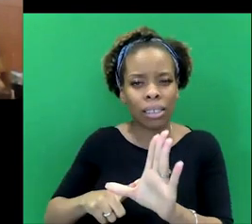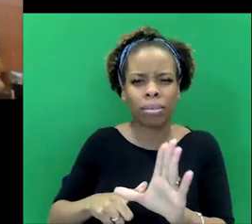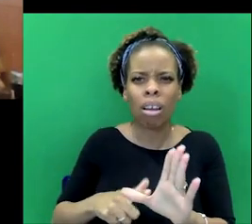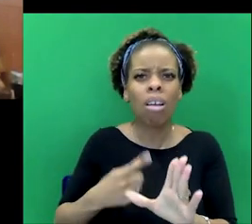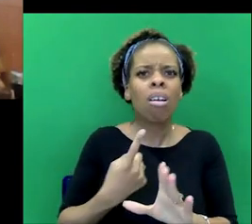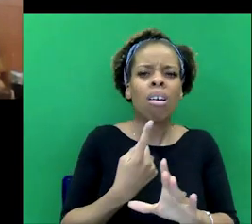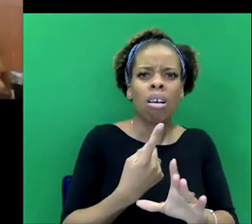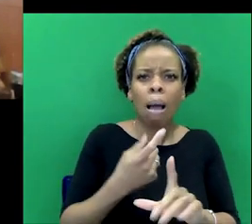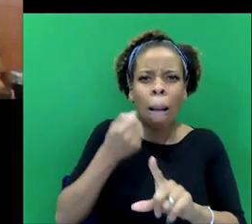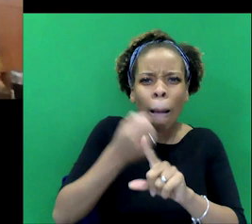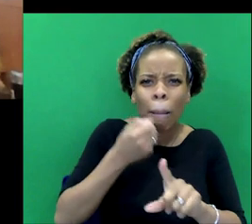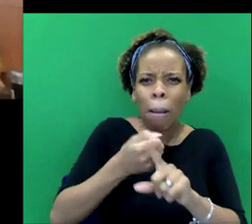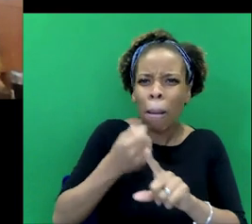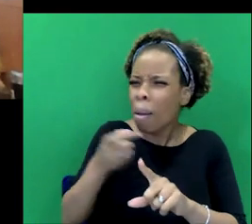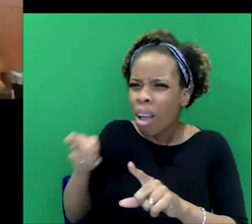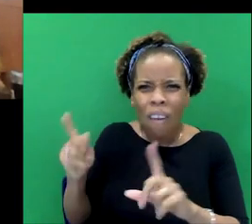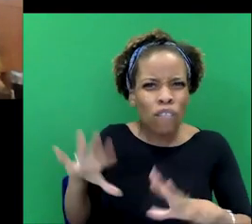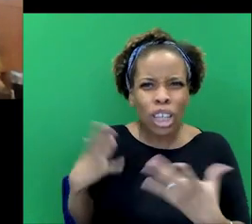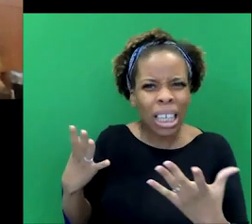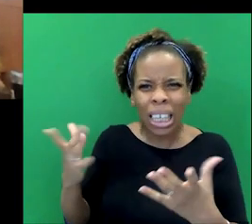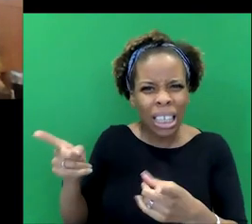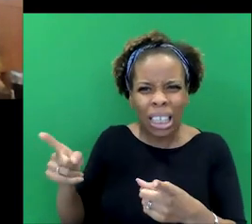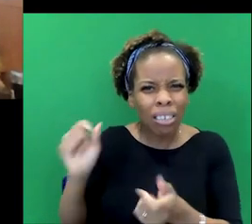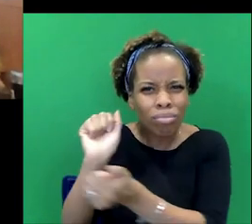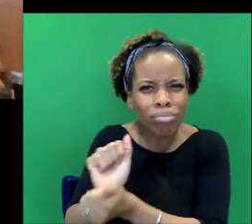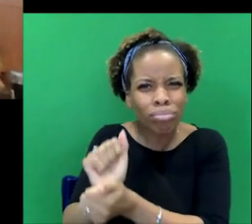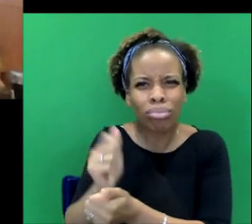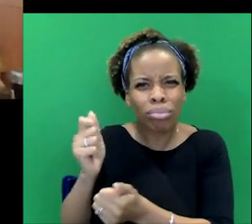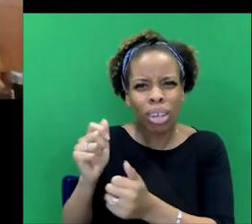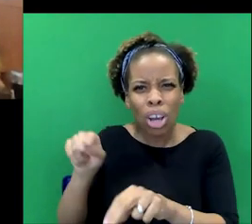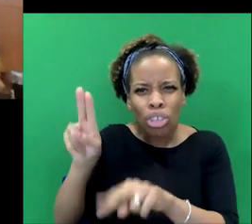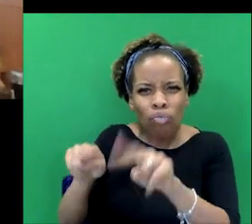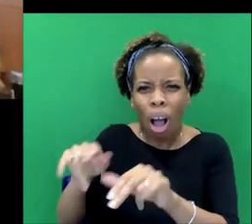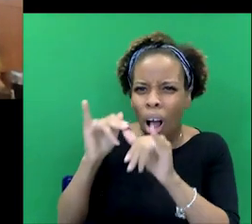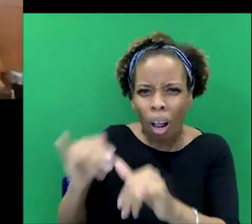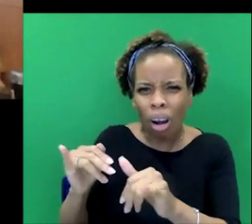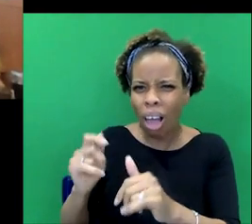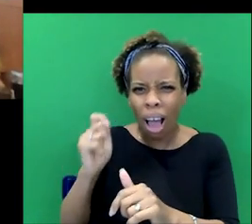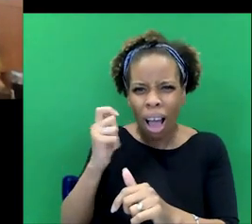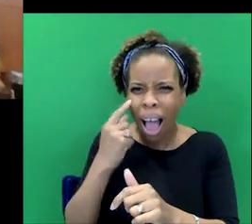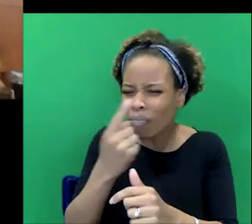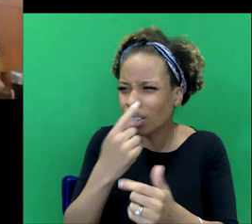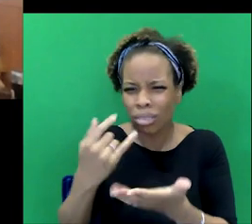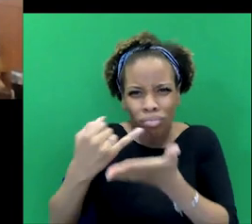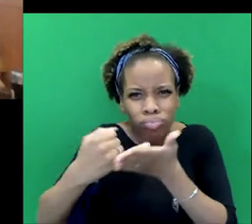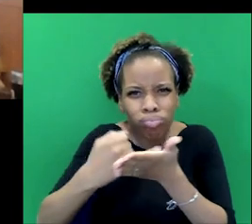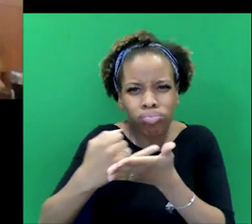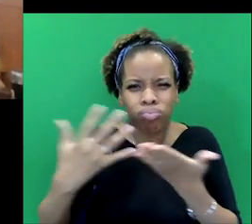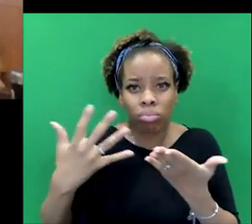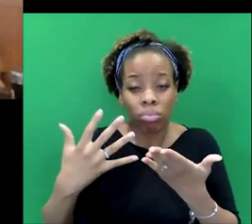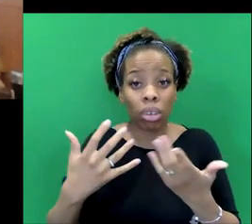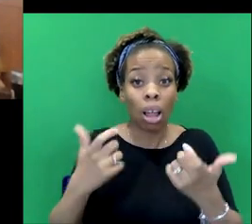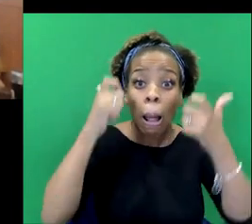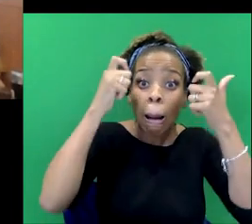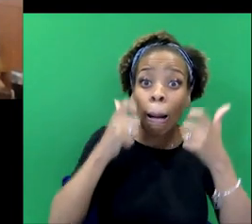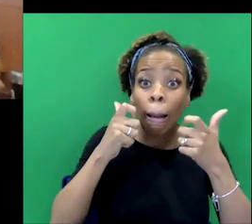years, he's released. People realize that this trial is really flawed. The evidence is, you know, isn't up to it. And a lot of legal minds